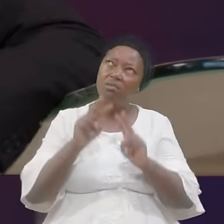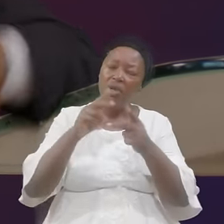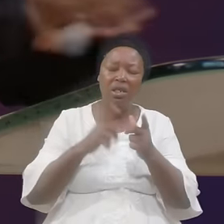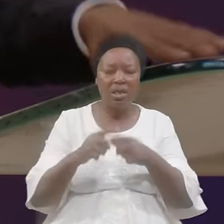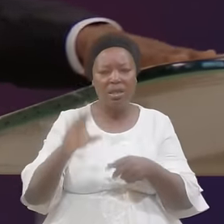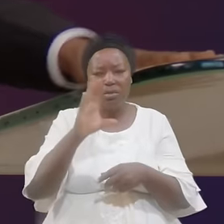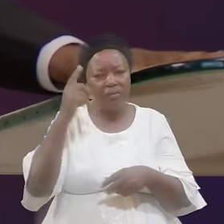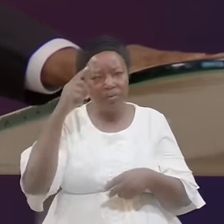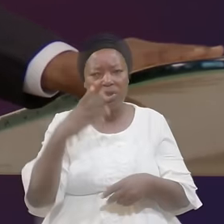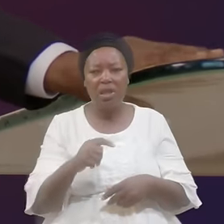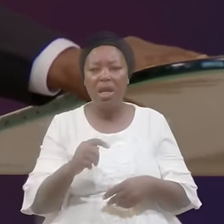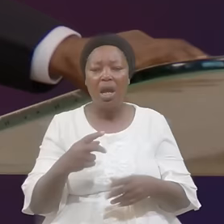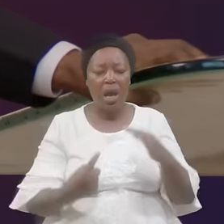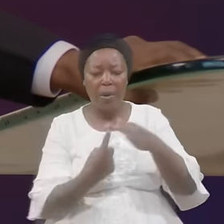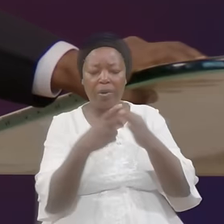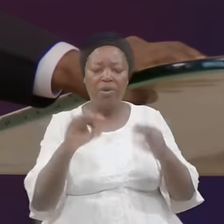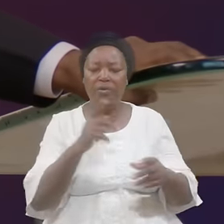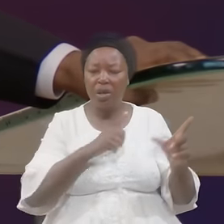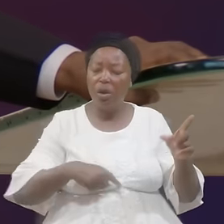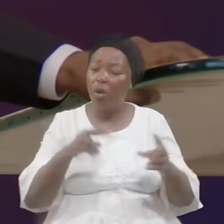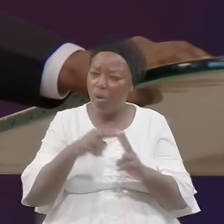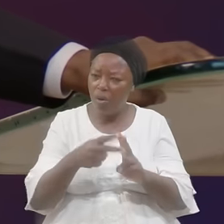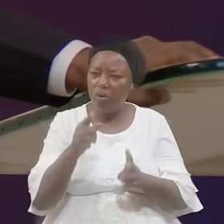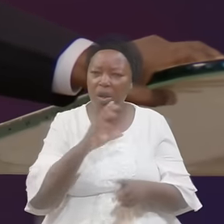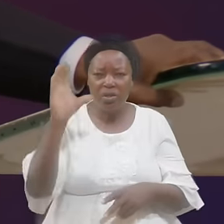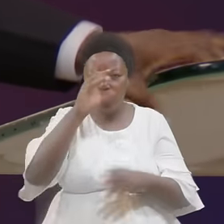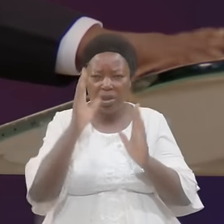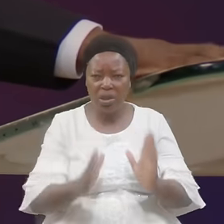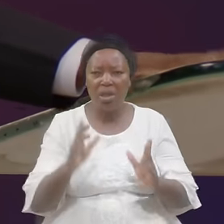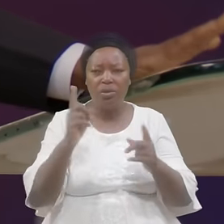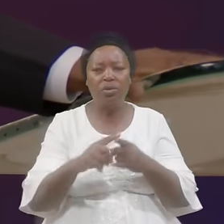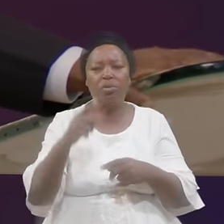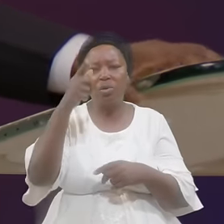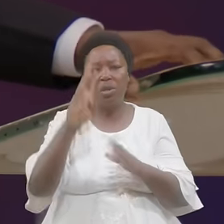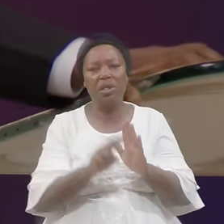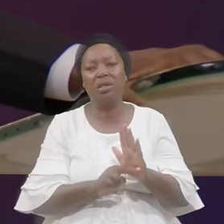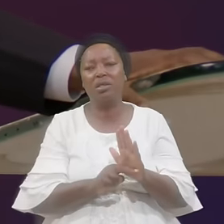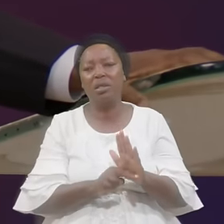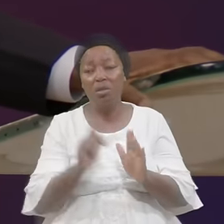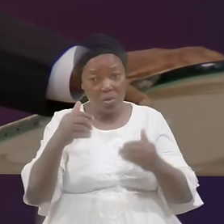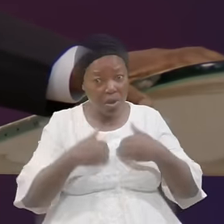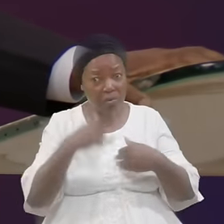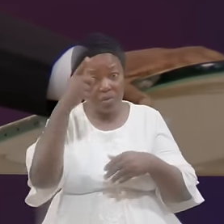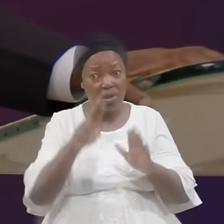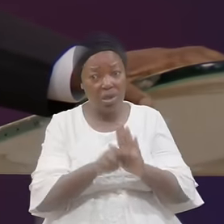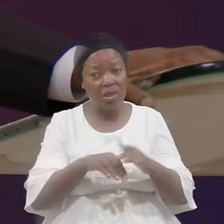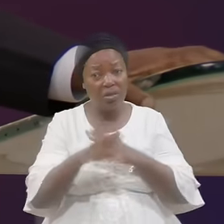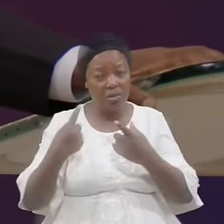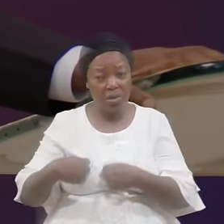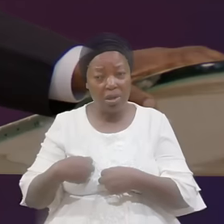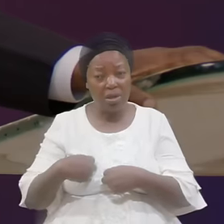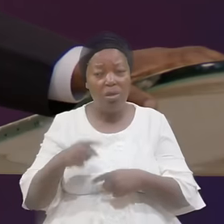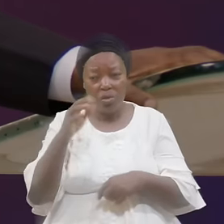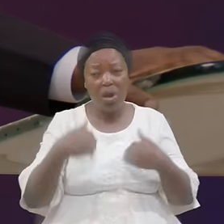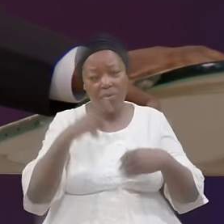Of the Lord Of are you A stranger To godliness Do you have Godliness In your heart Godliness